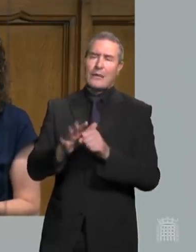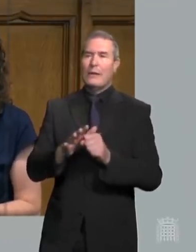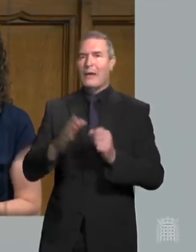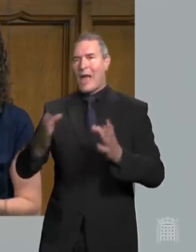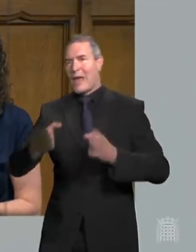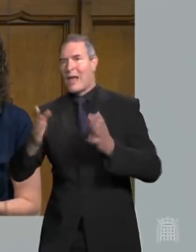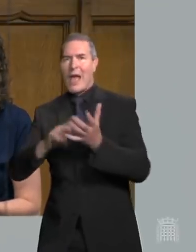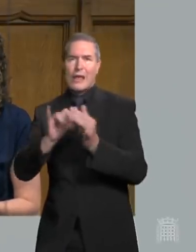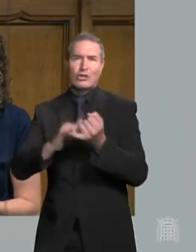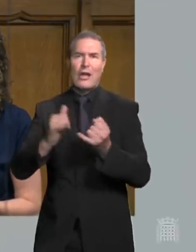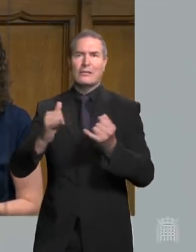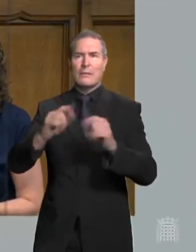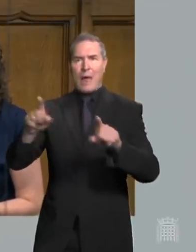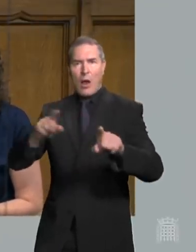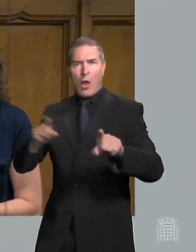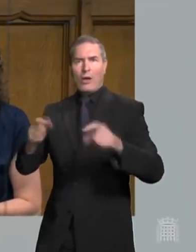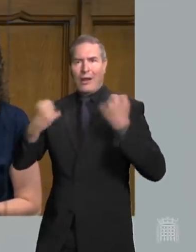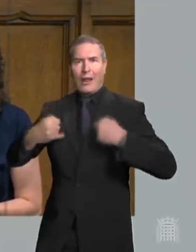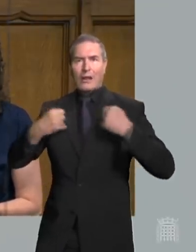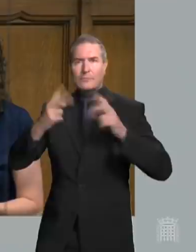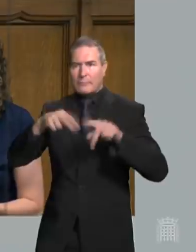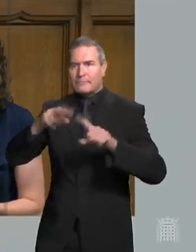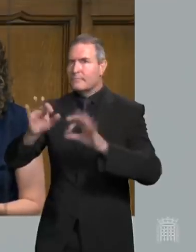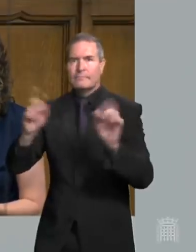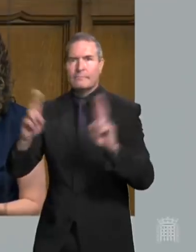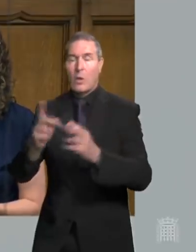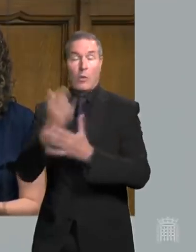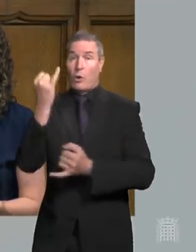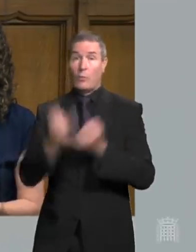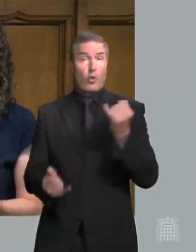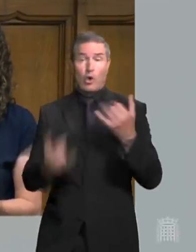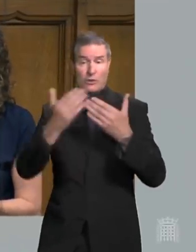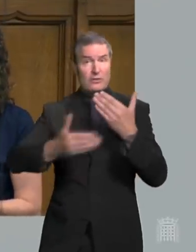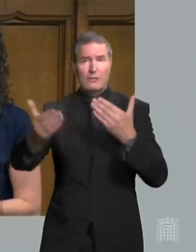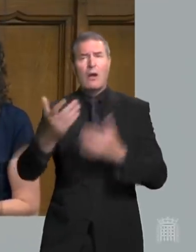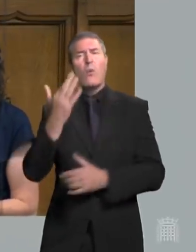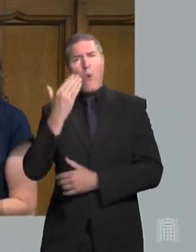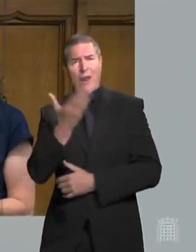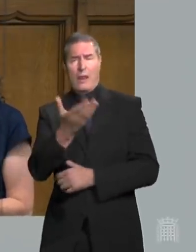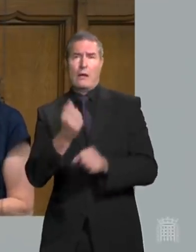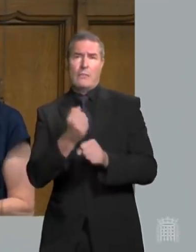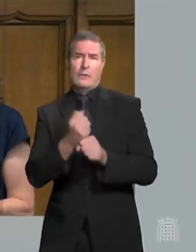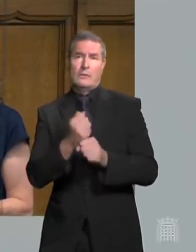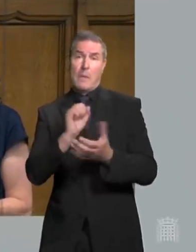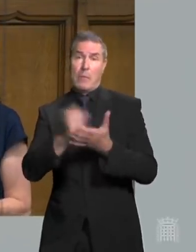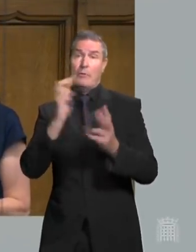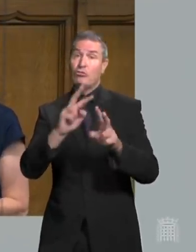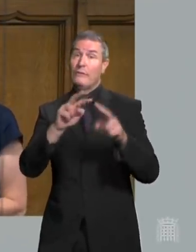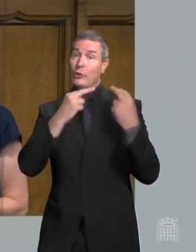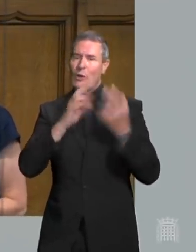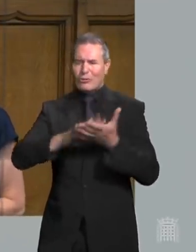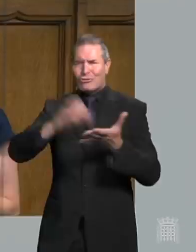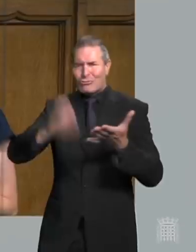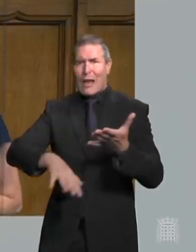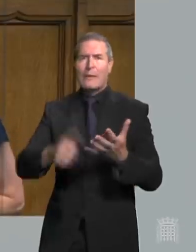managing that and the backlog of diseases this situation will only become more acute when will the government publish its review and finally scrap